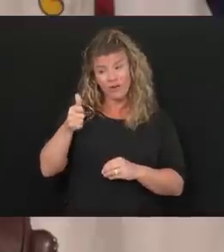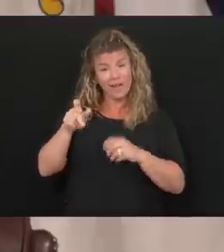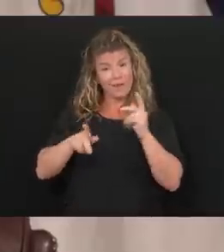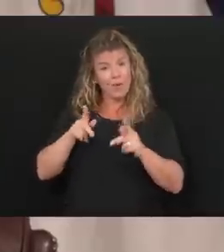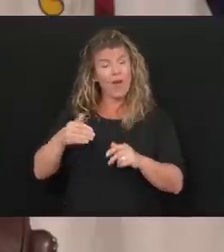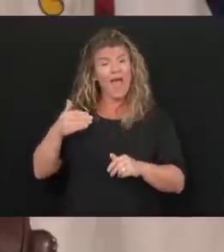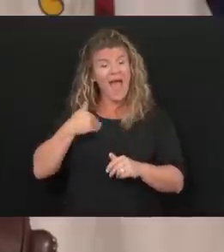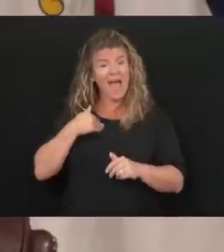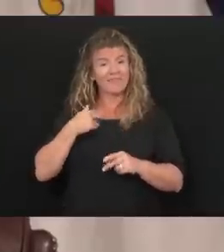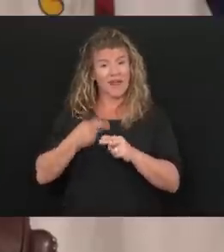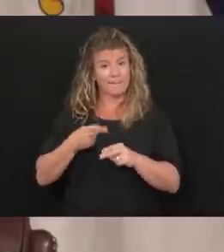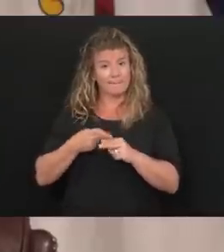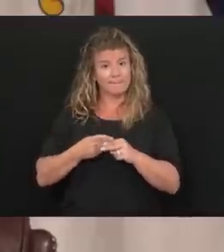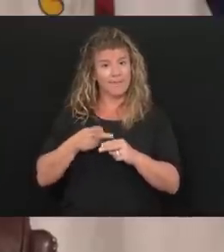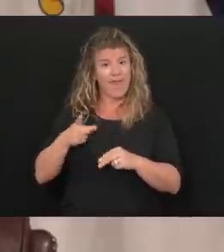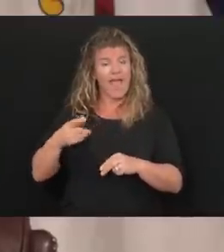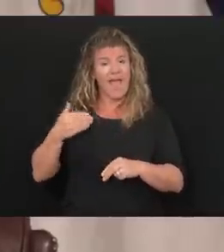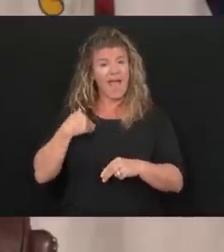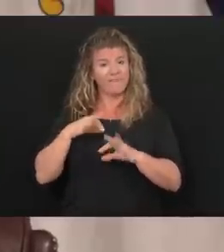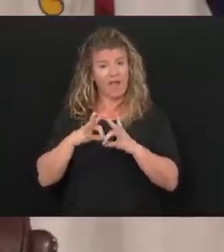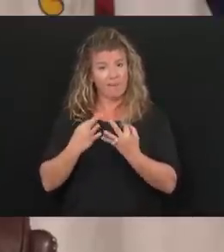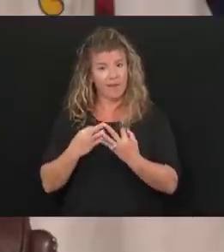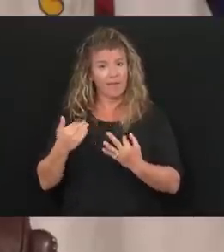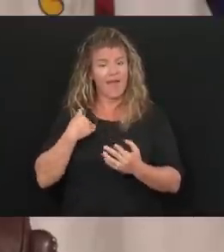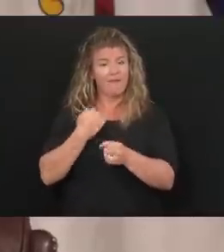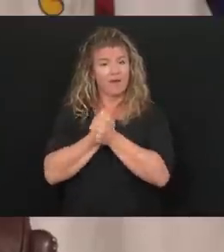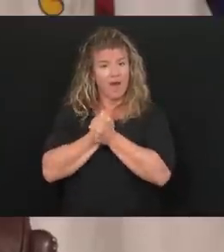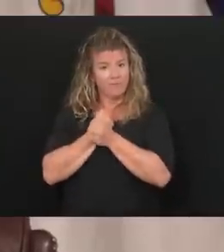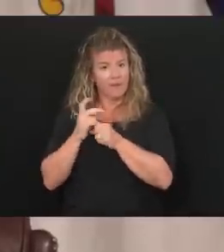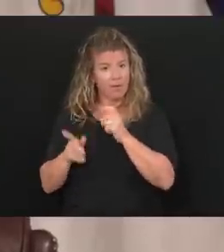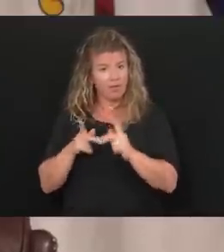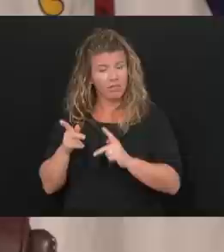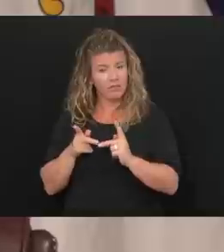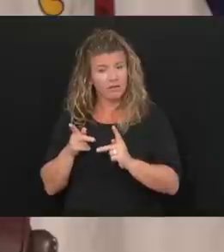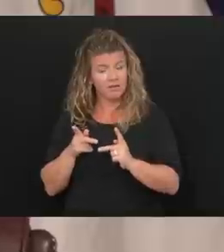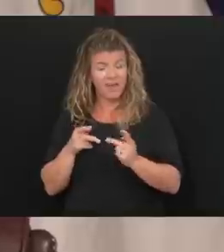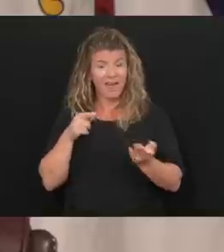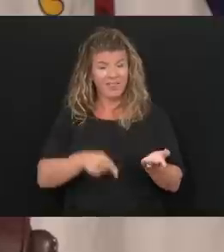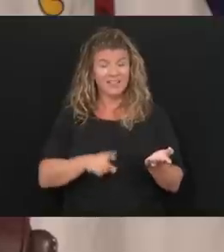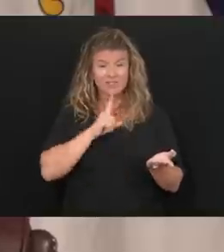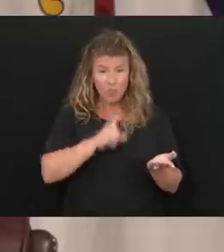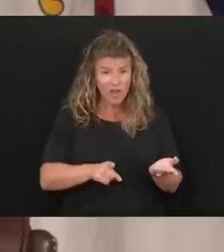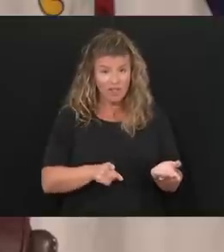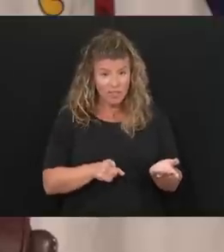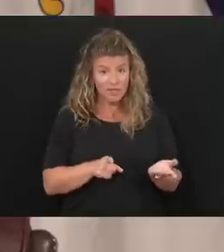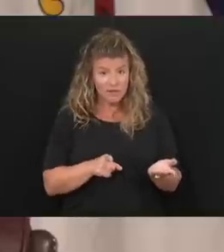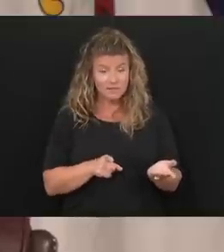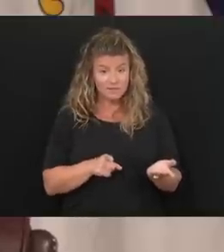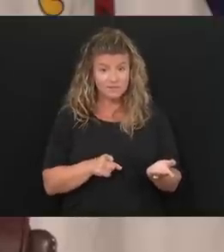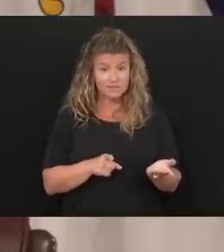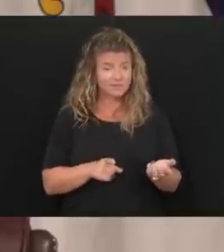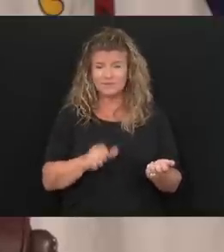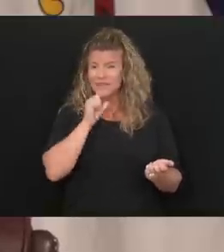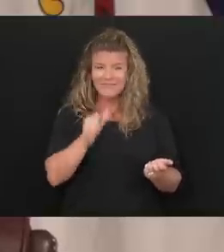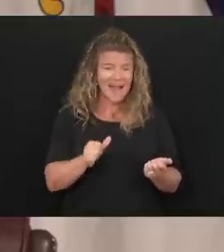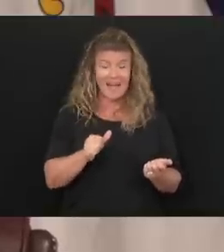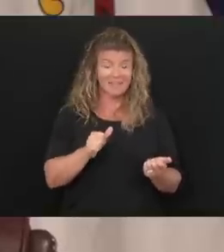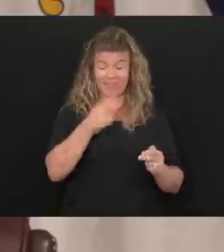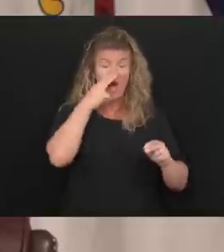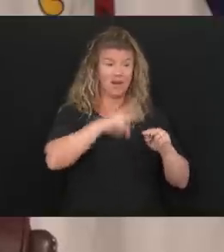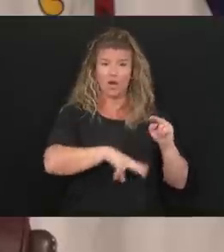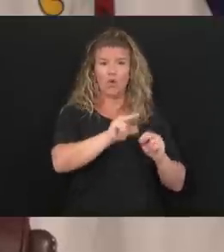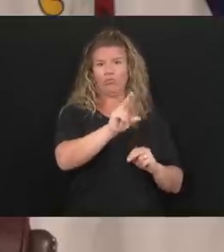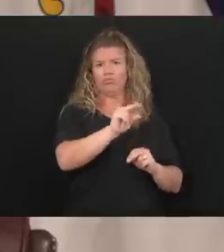loved ones and really and truly this has been real. It's not been any fun